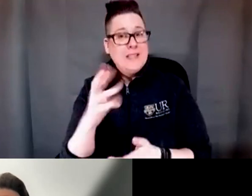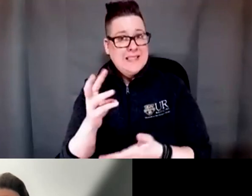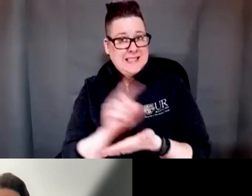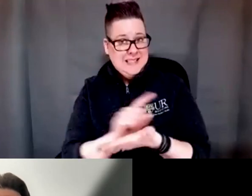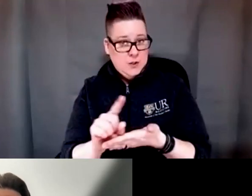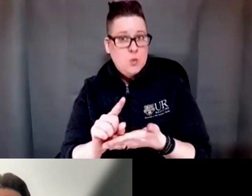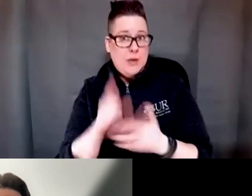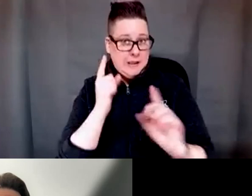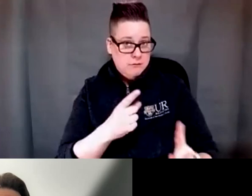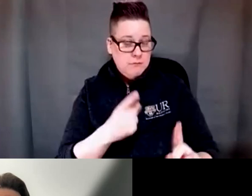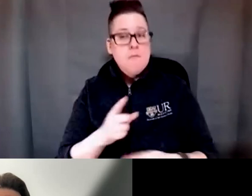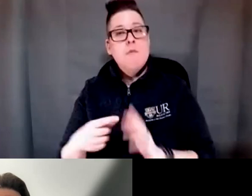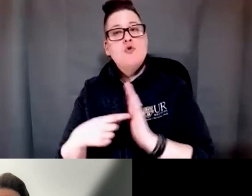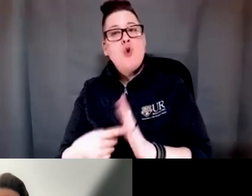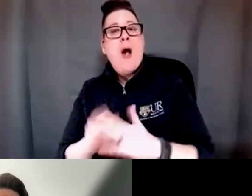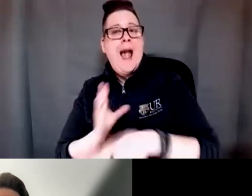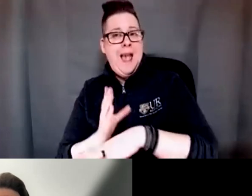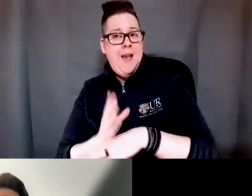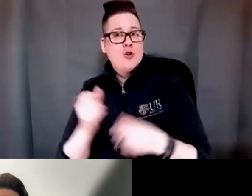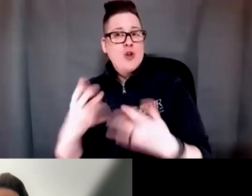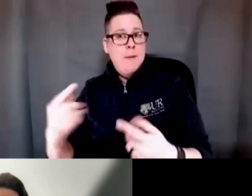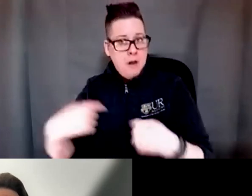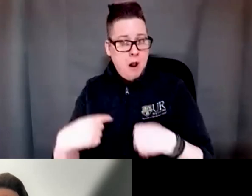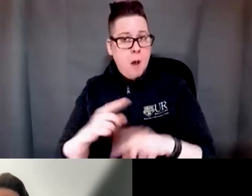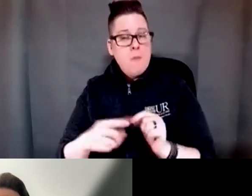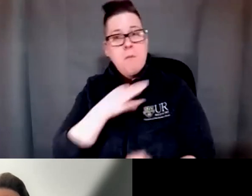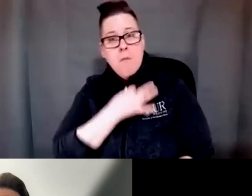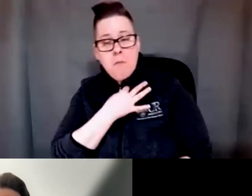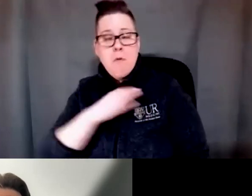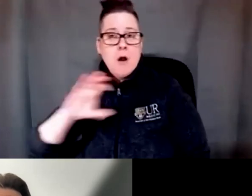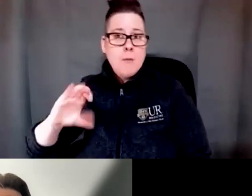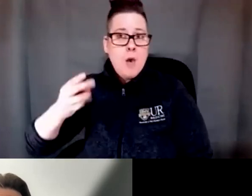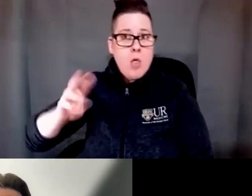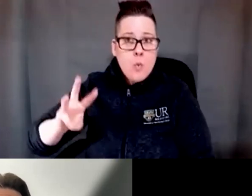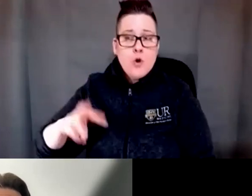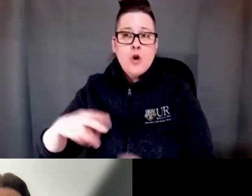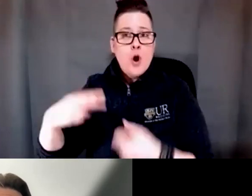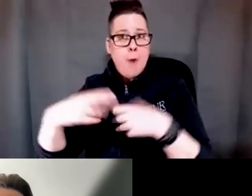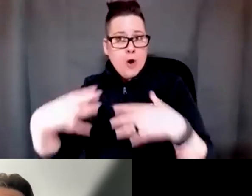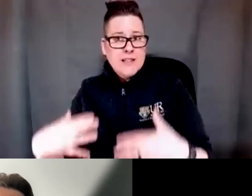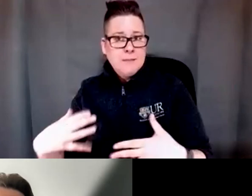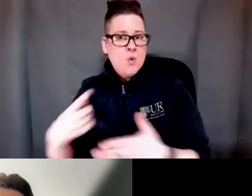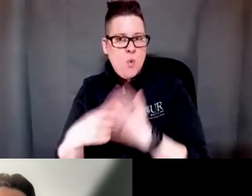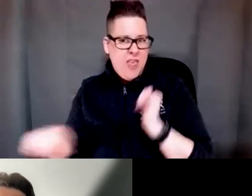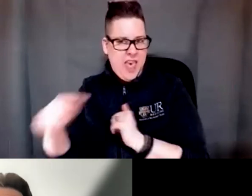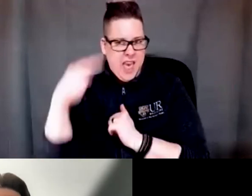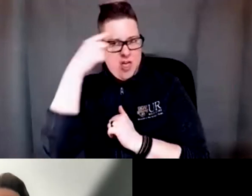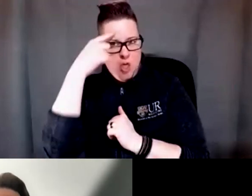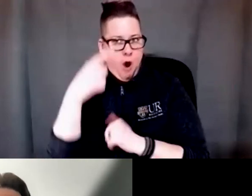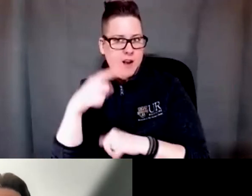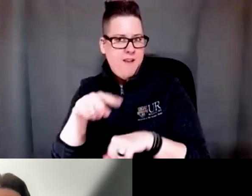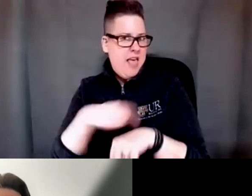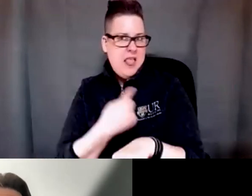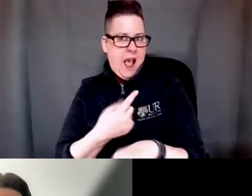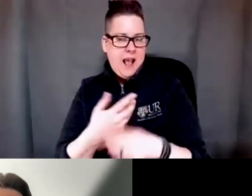attended but I'm curious if the participants had reflections on the length how many how long it might take